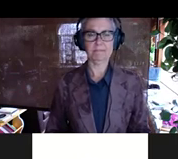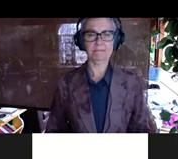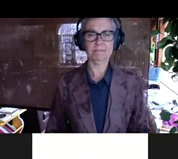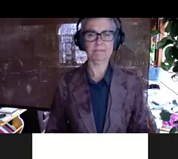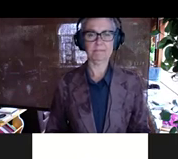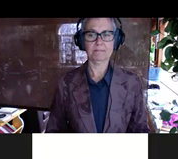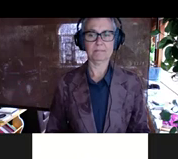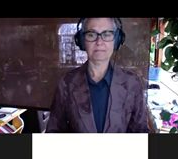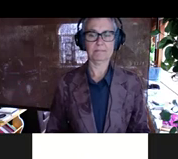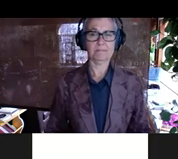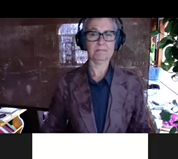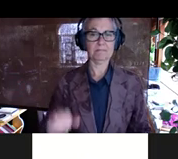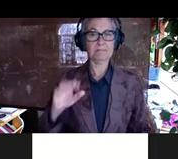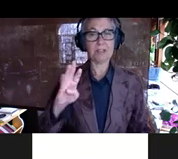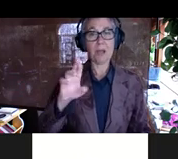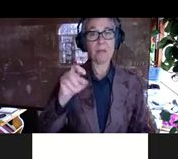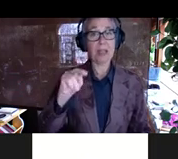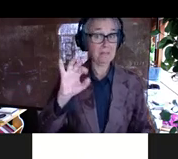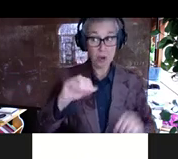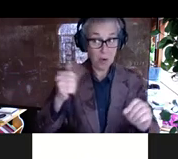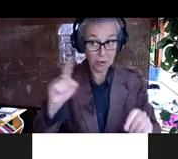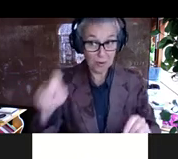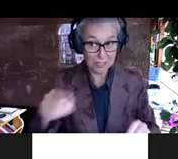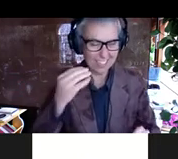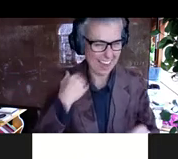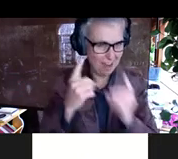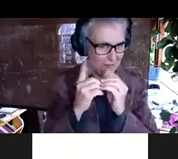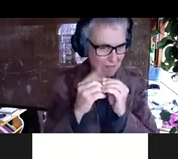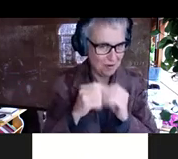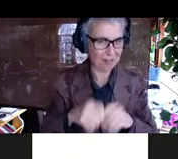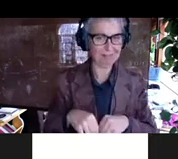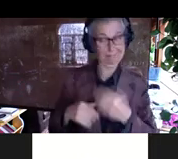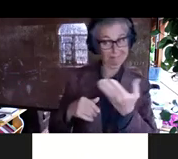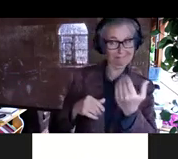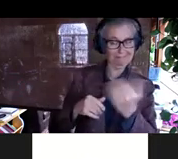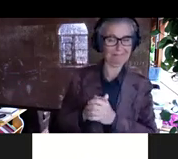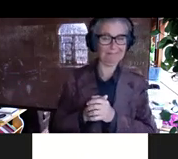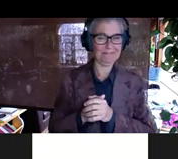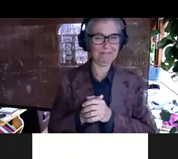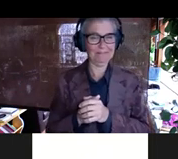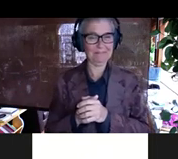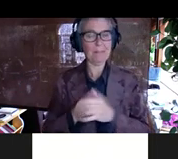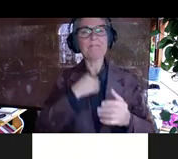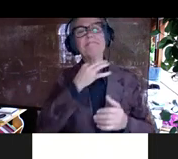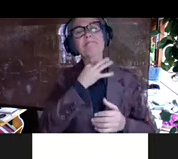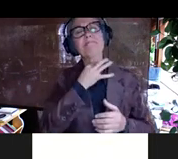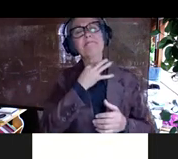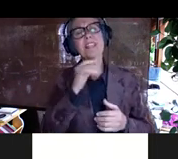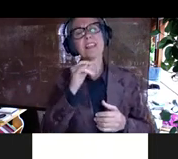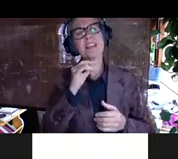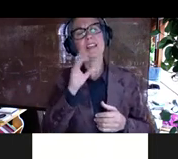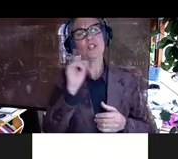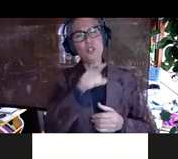And if there are no other questions, I'll, ask one more. Yeah. So I'm really curious how, and if you see